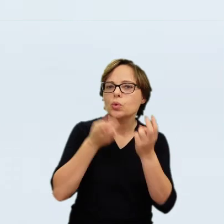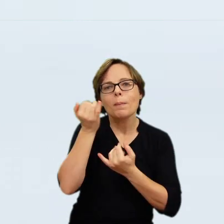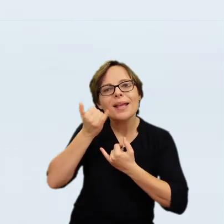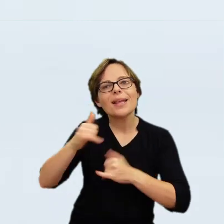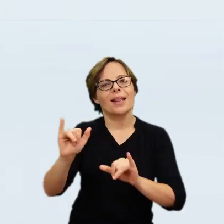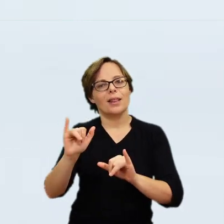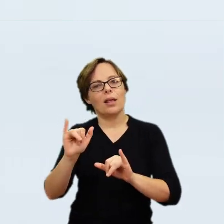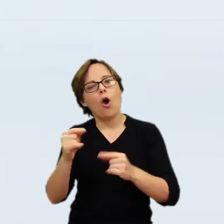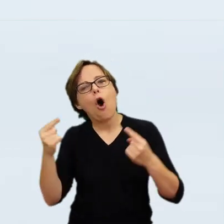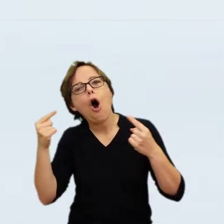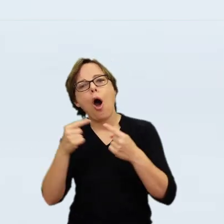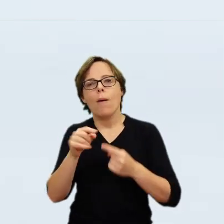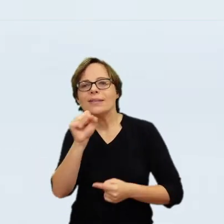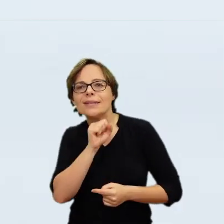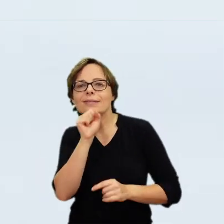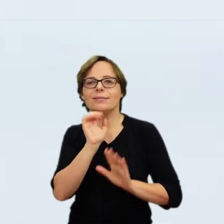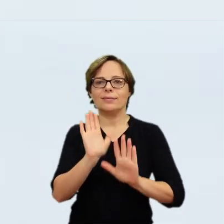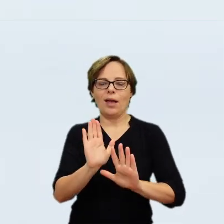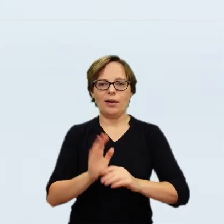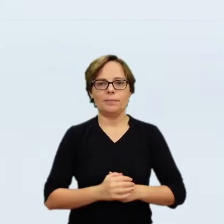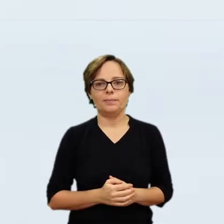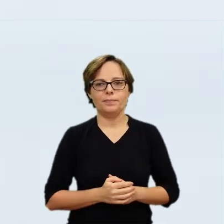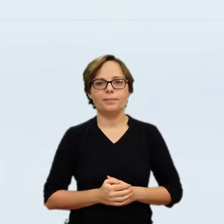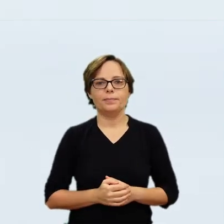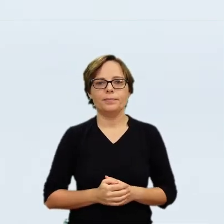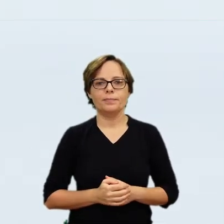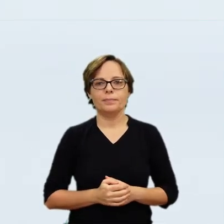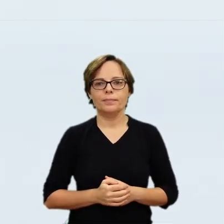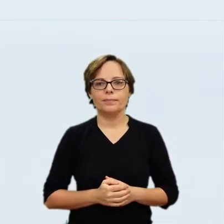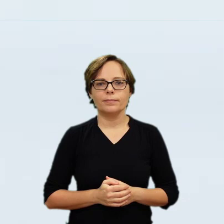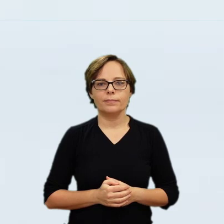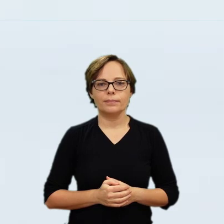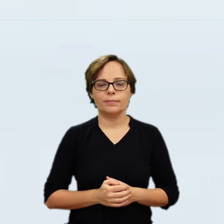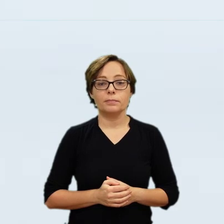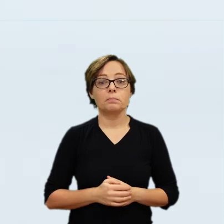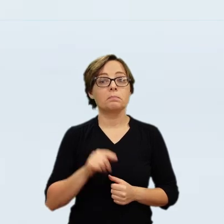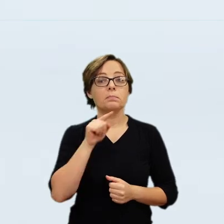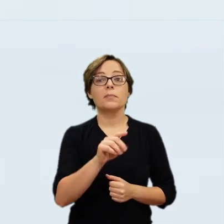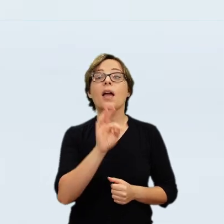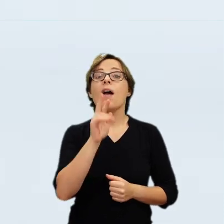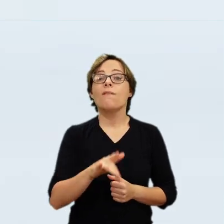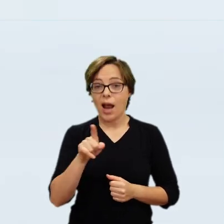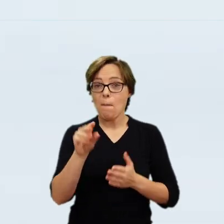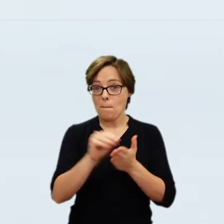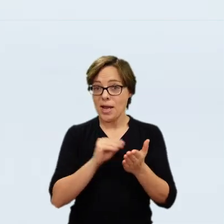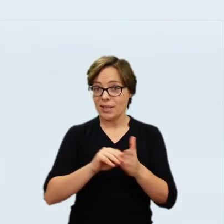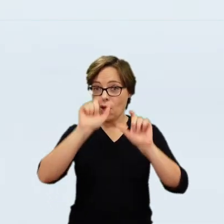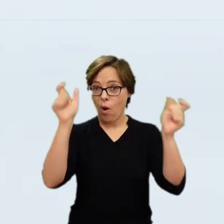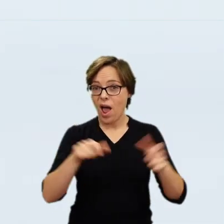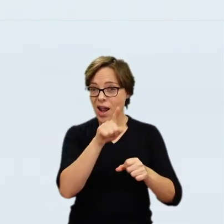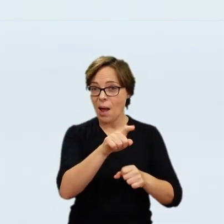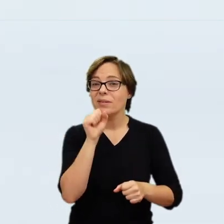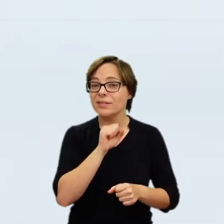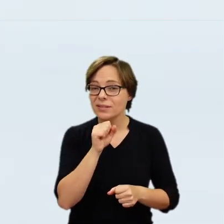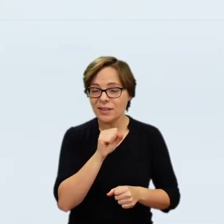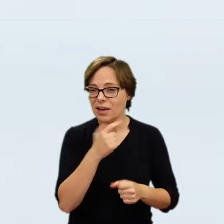slowly that you could run next to the train if you were so inclined. Bredius and Mieczelski reached the